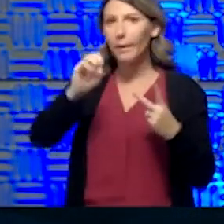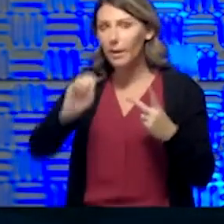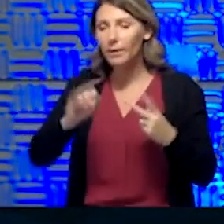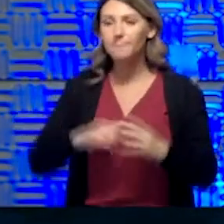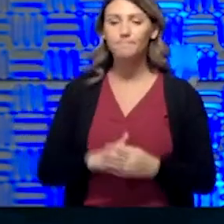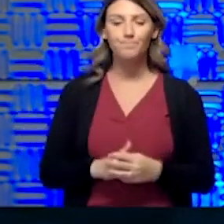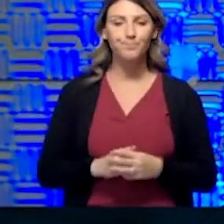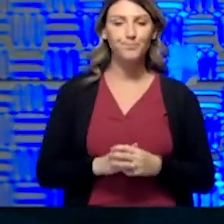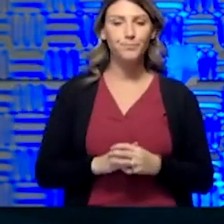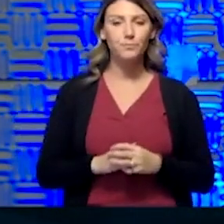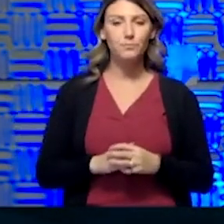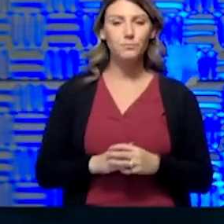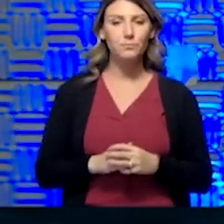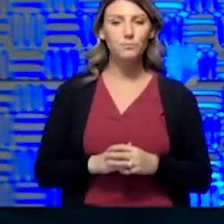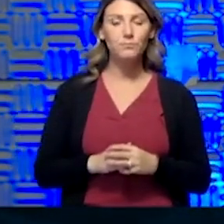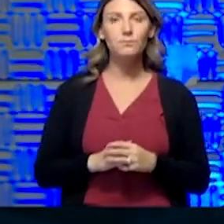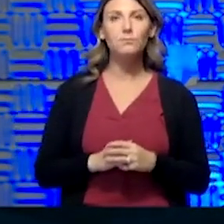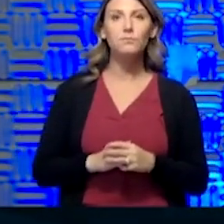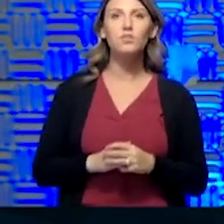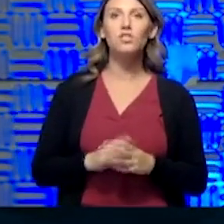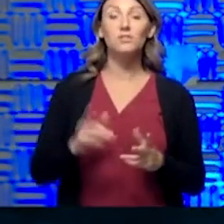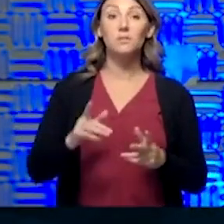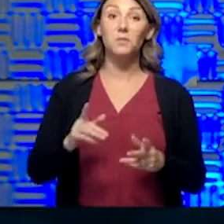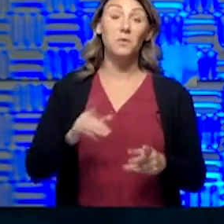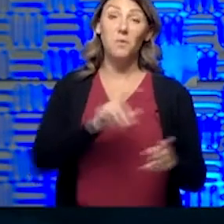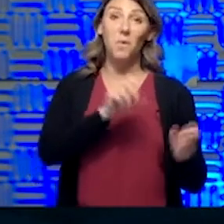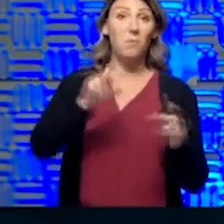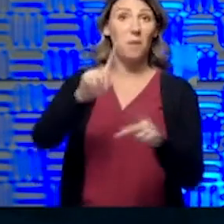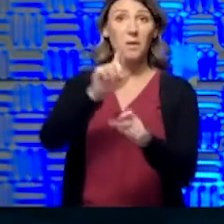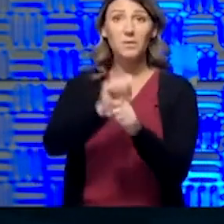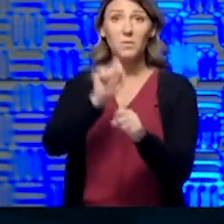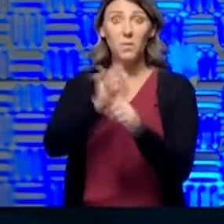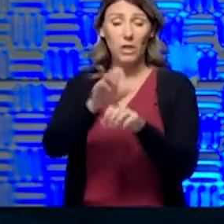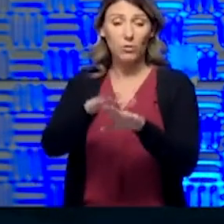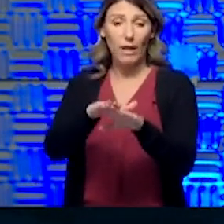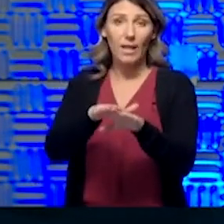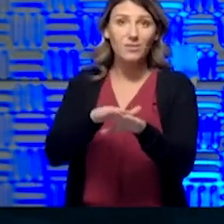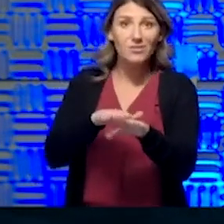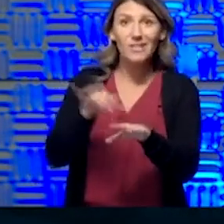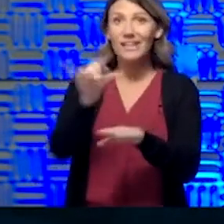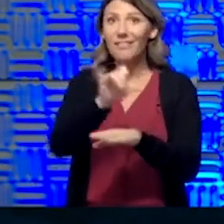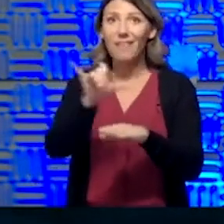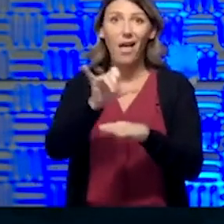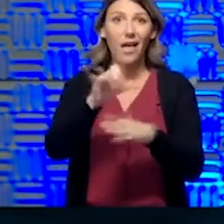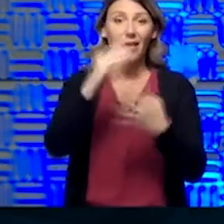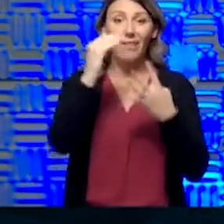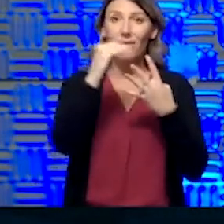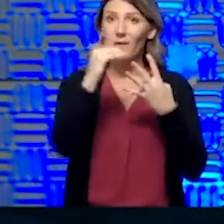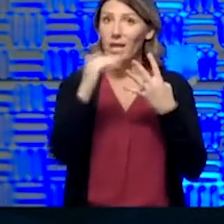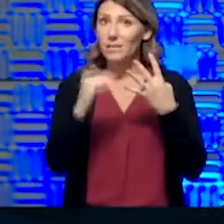a bit of getting back to work somewhat gradually, just like the phases of